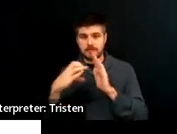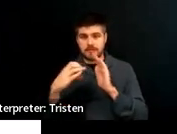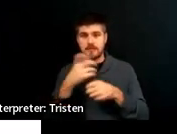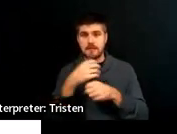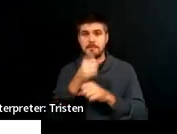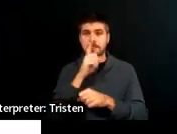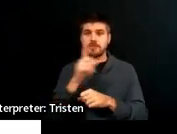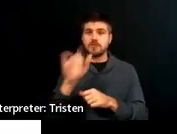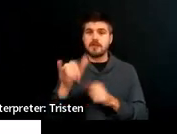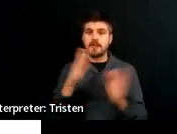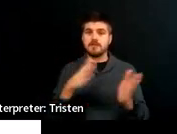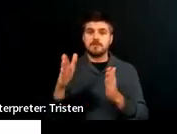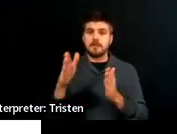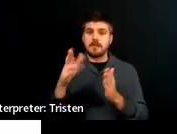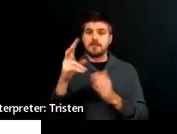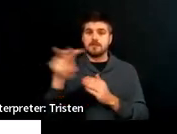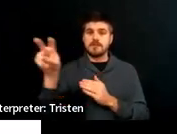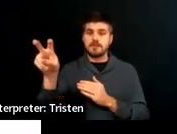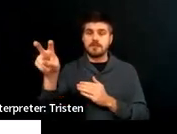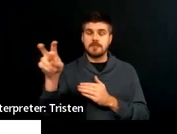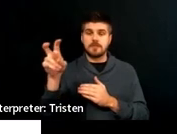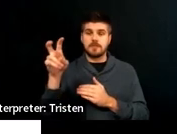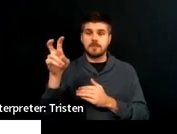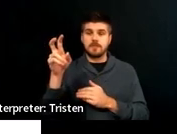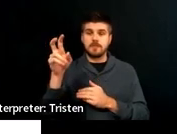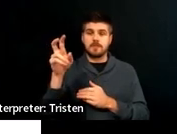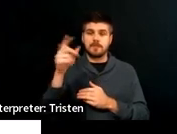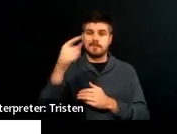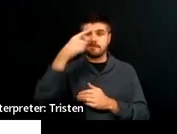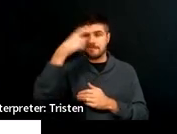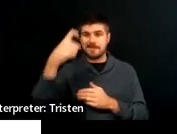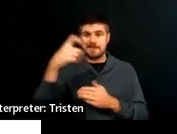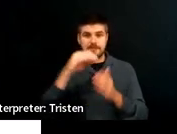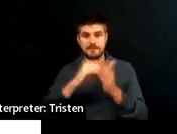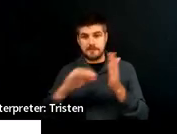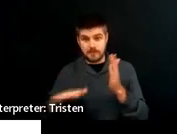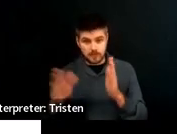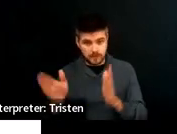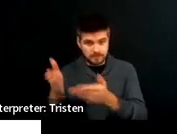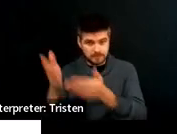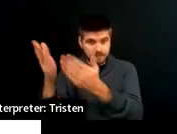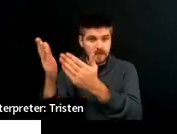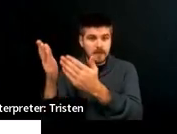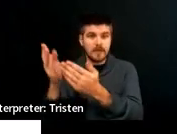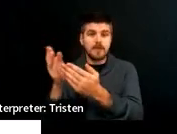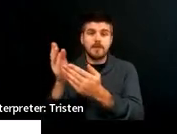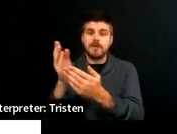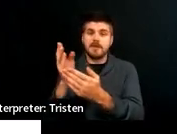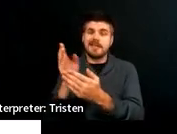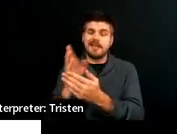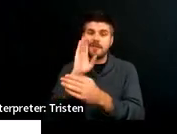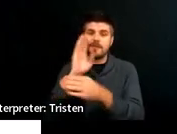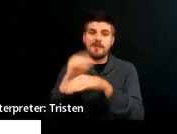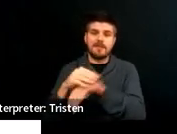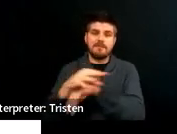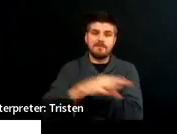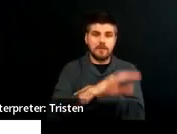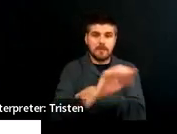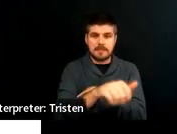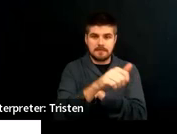that that transition plan, again, because it's student-driven, is informing the rest of the IEP.